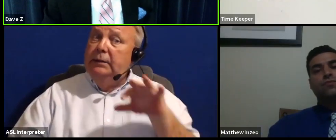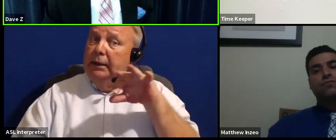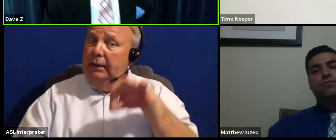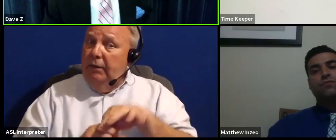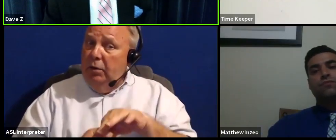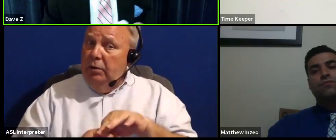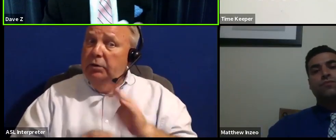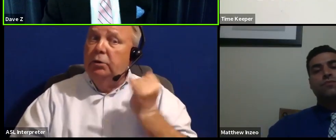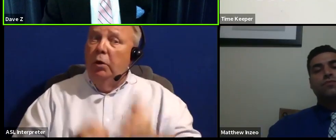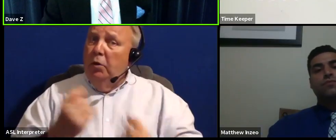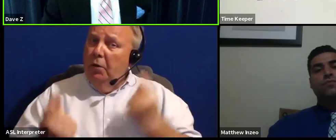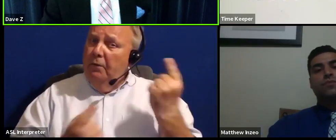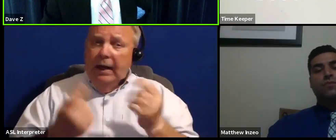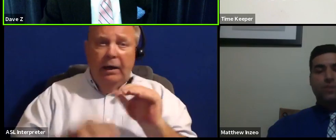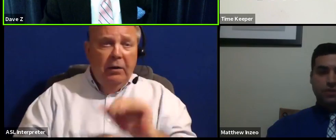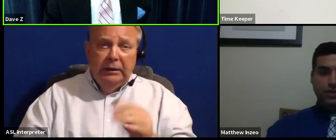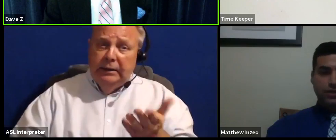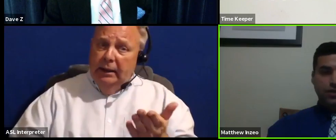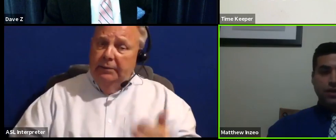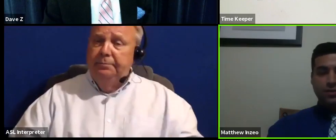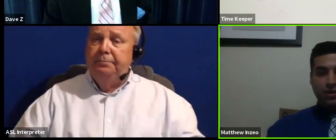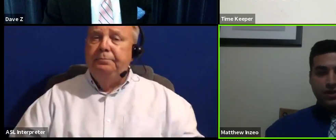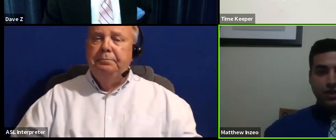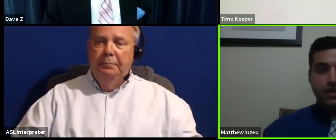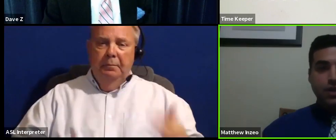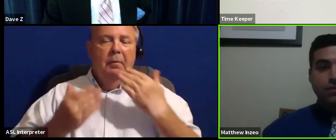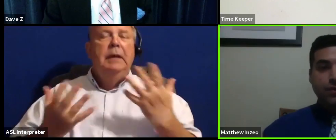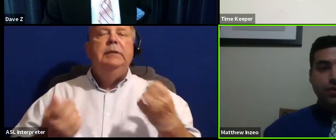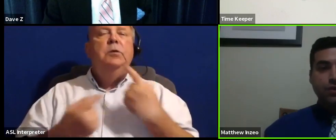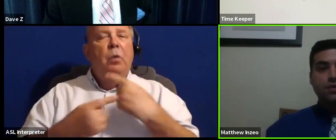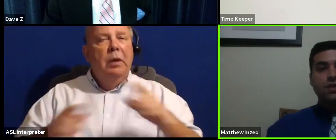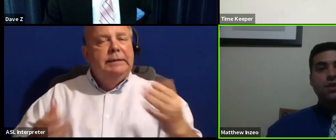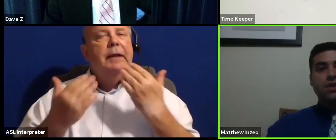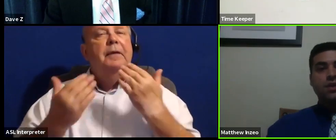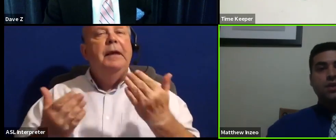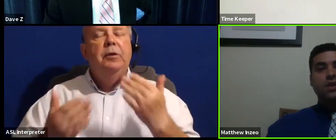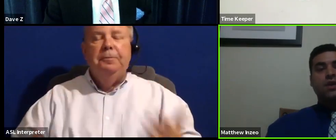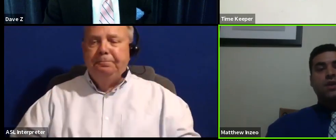Your final thoughts tonight. Yes, sir. I just want to say thank you first.